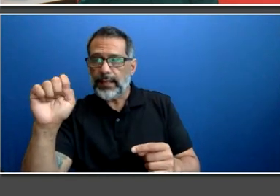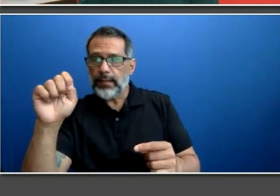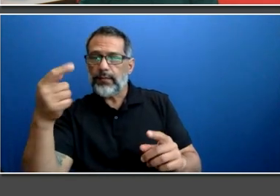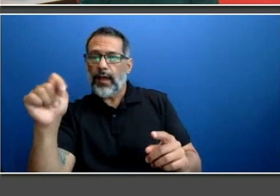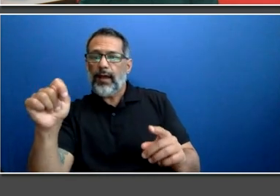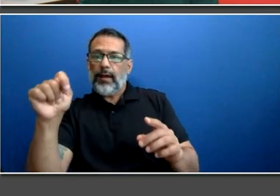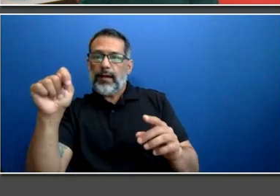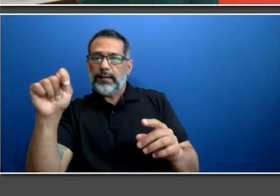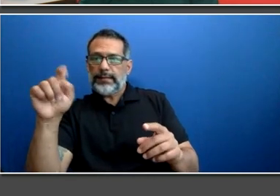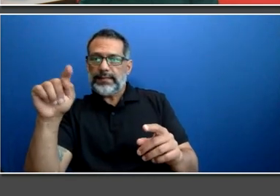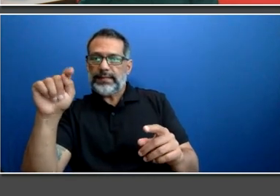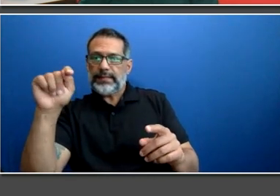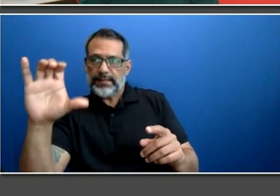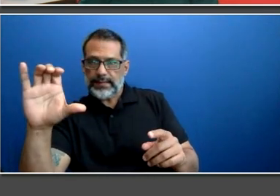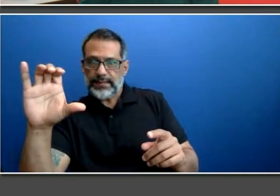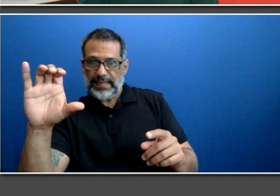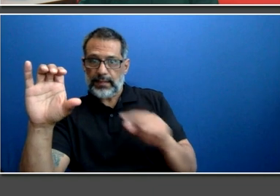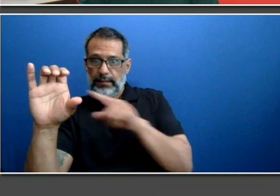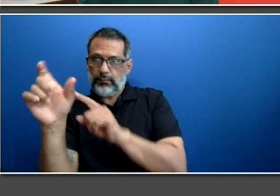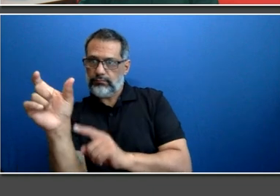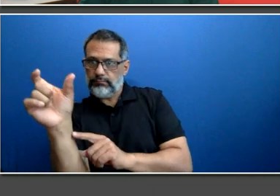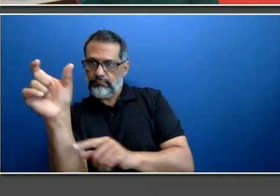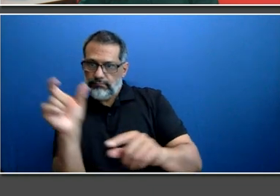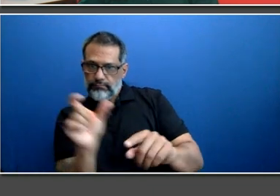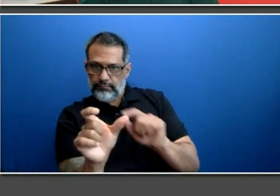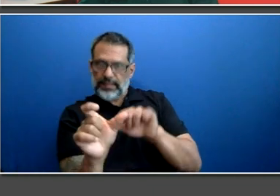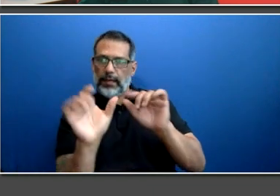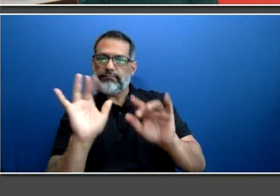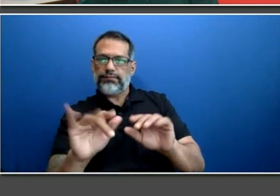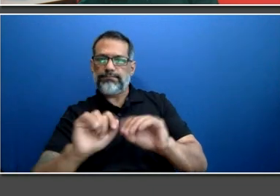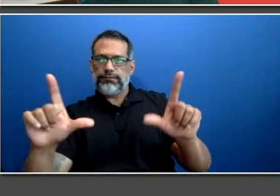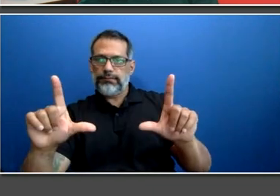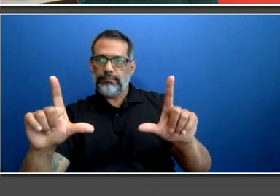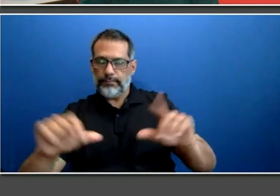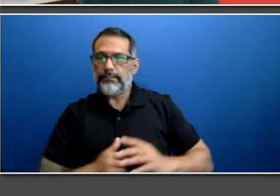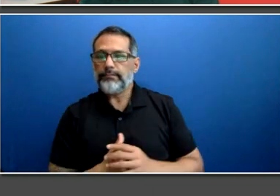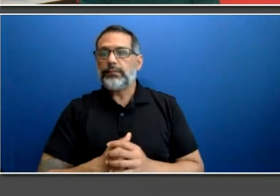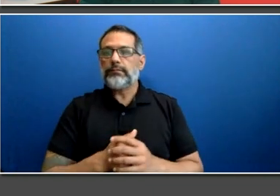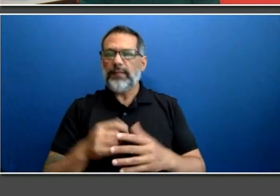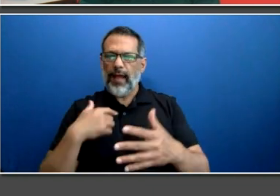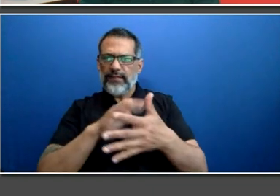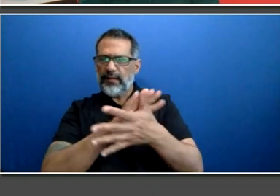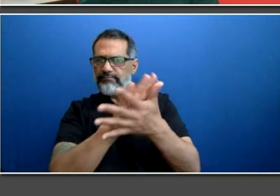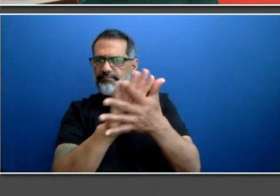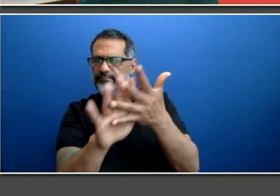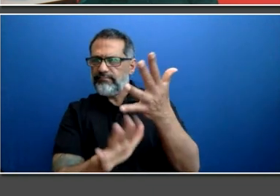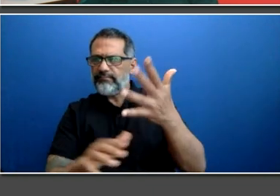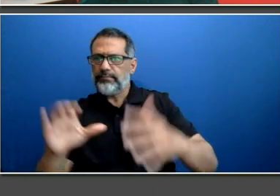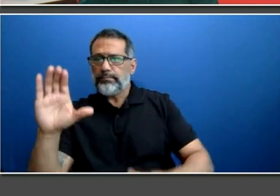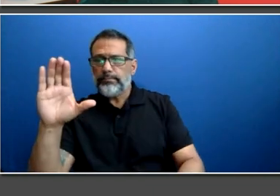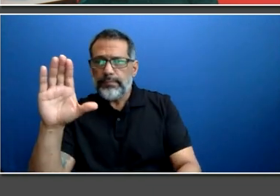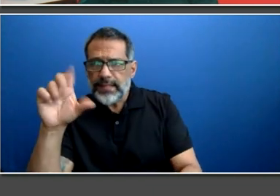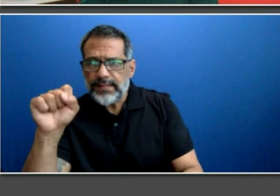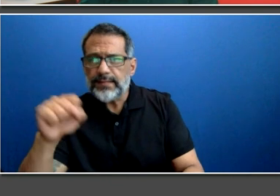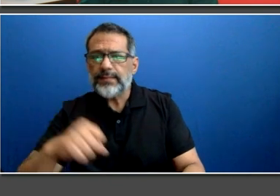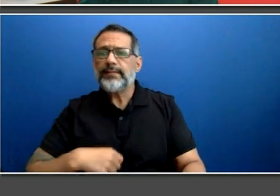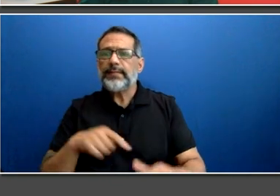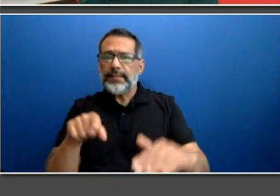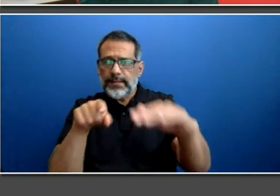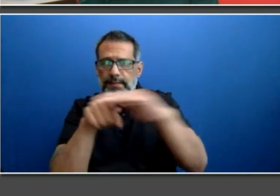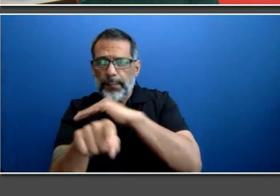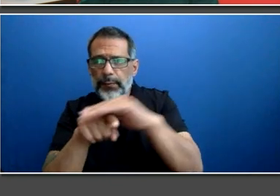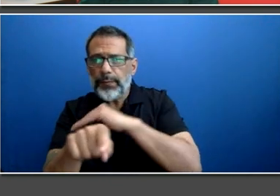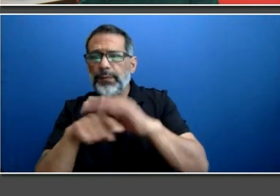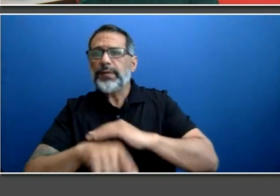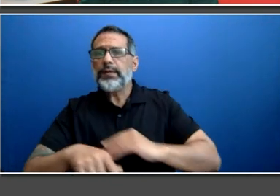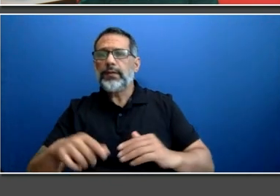TTC streetcar, bus, subway, or wheel trans. Also, share a video or photo of yourself using the filter and